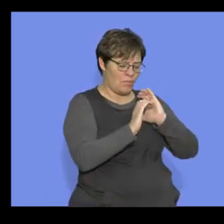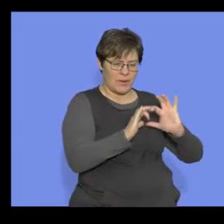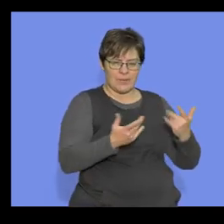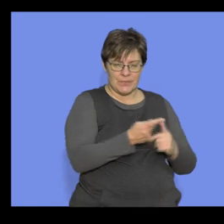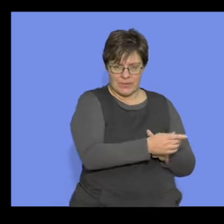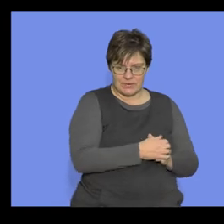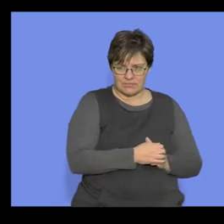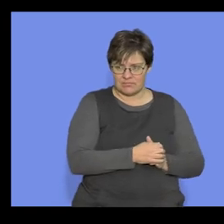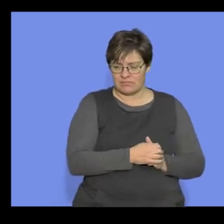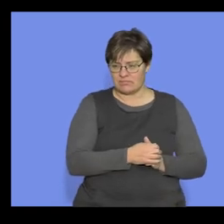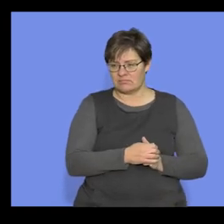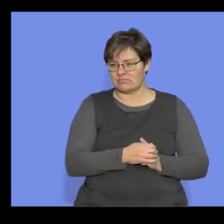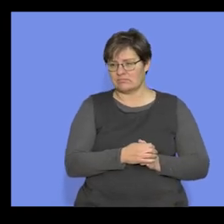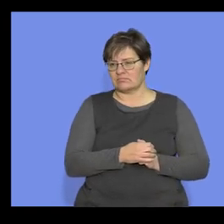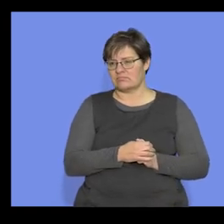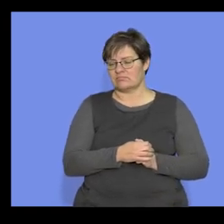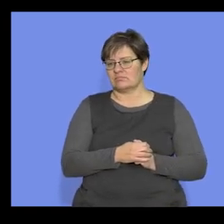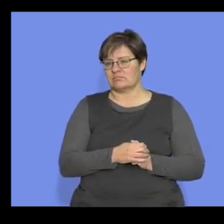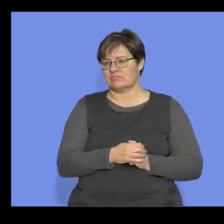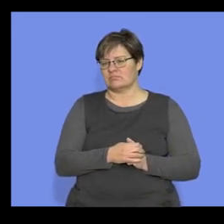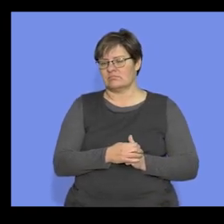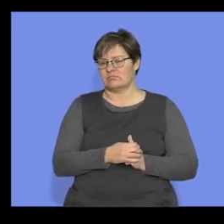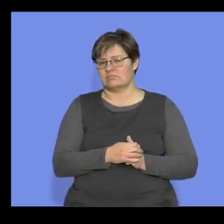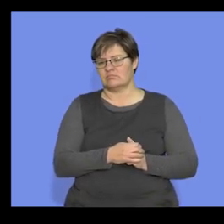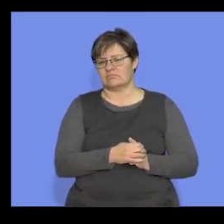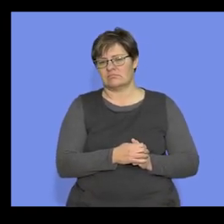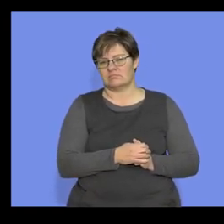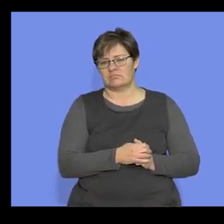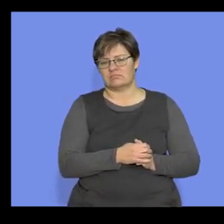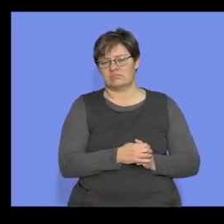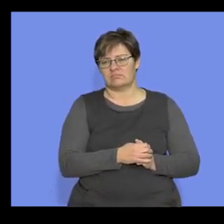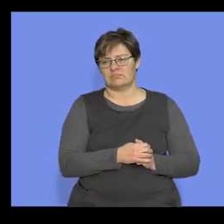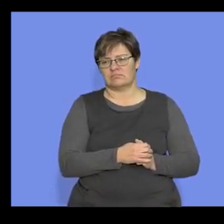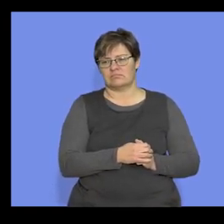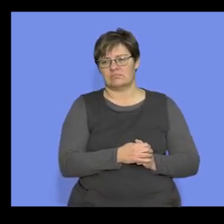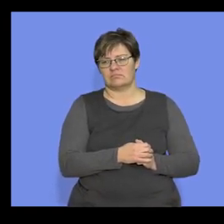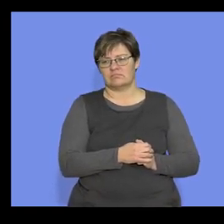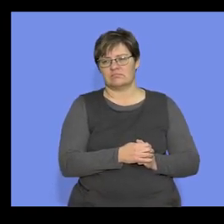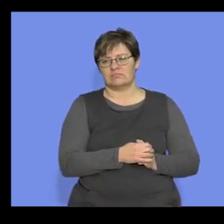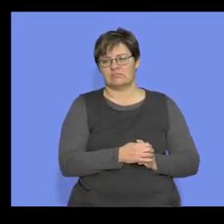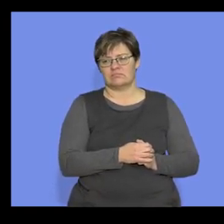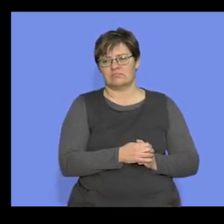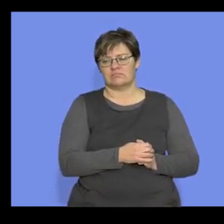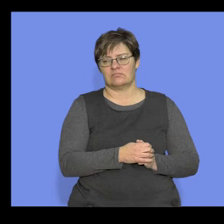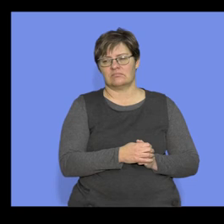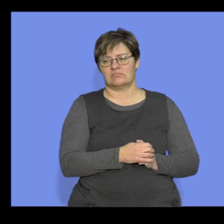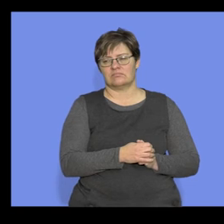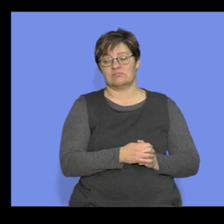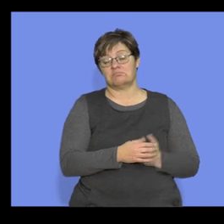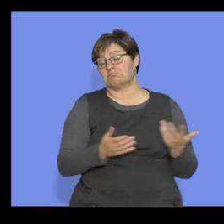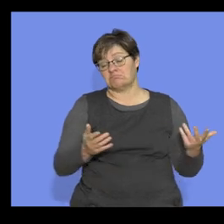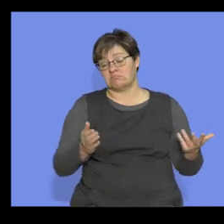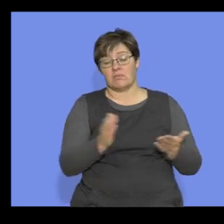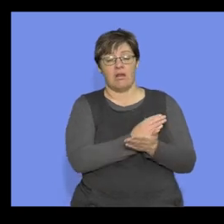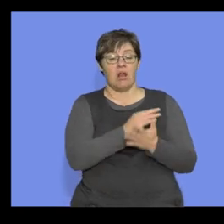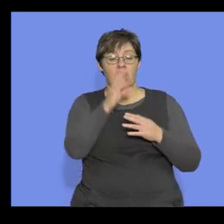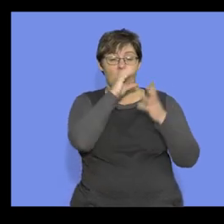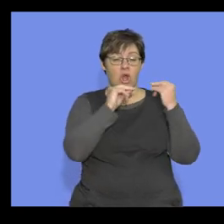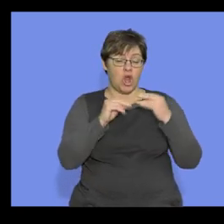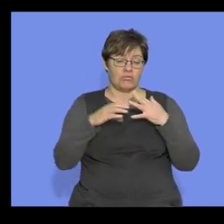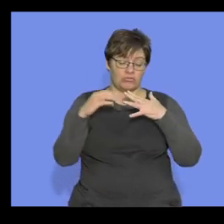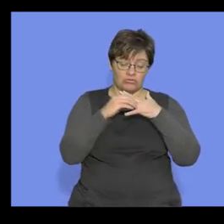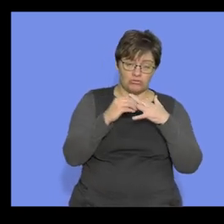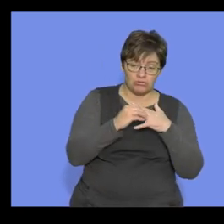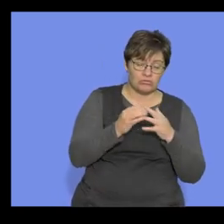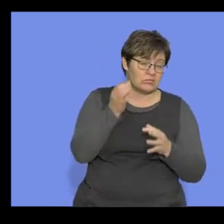What else? culture, and other things would be not only tools, sometimes you guys